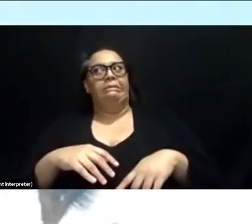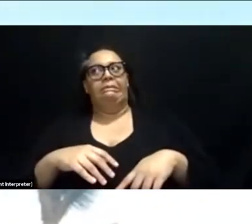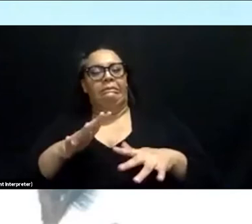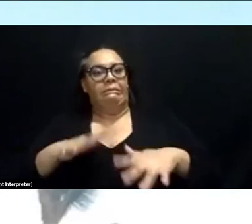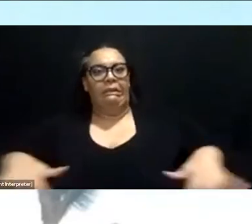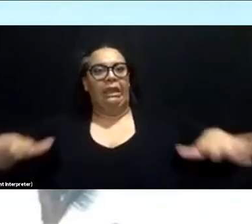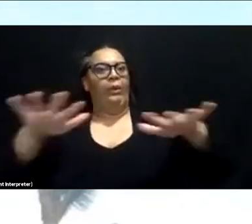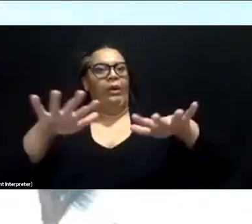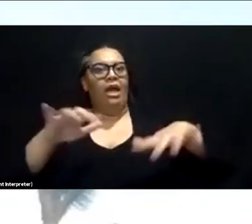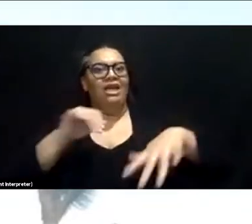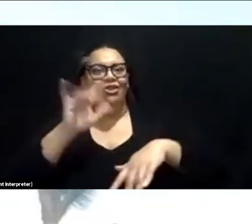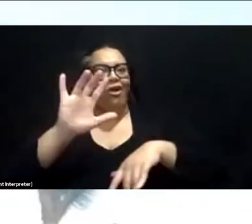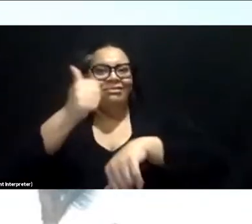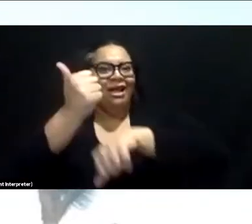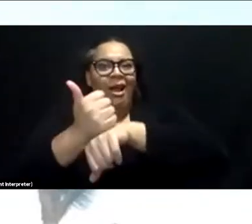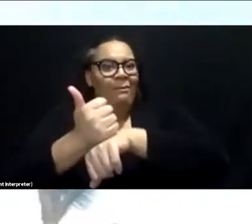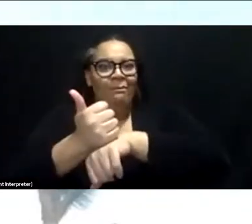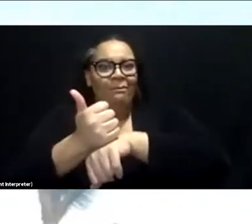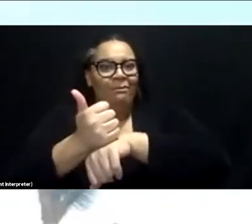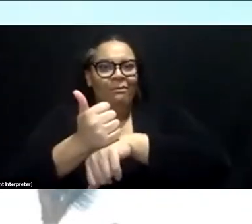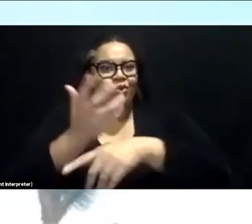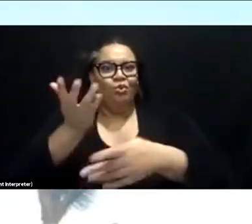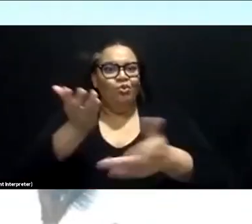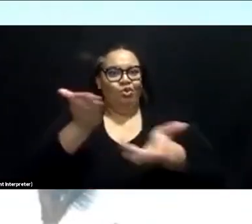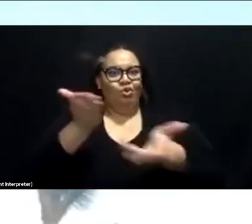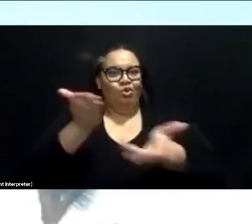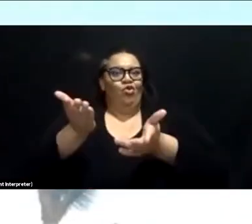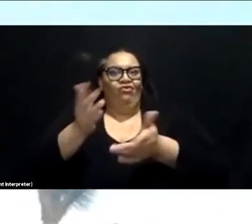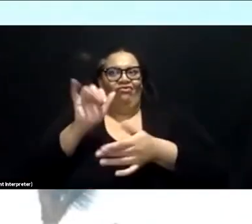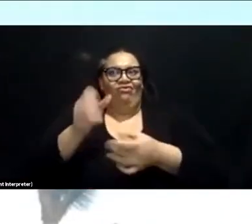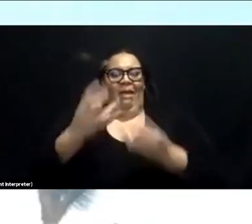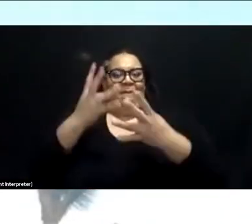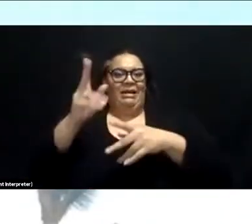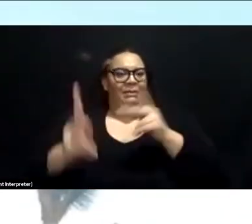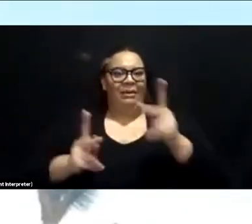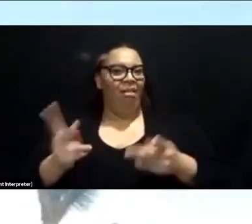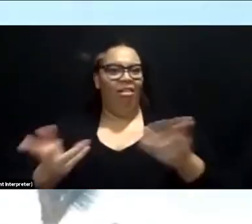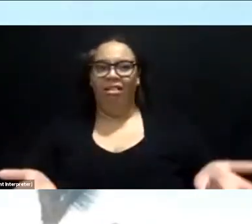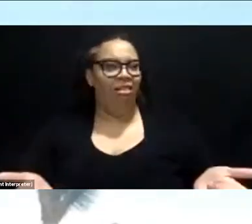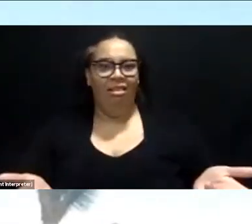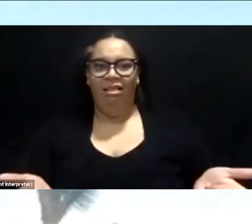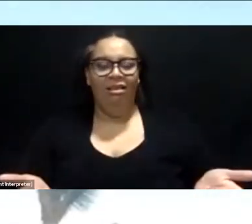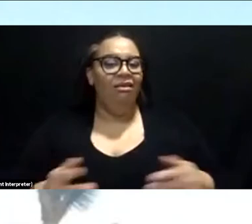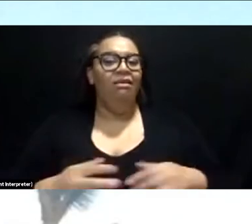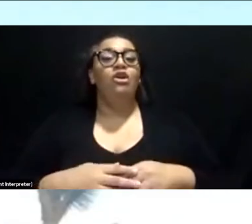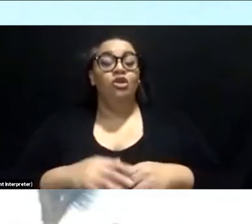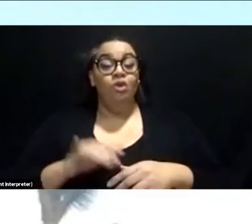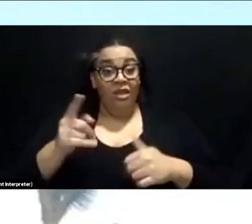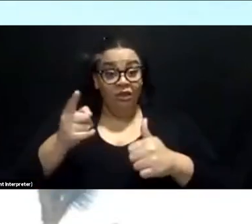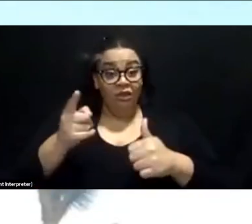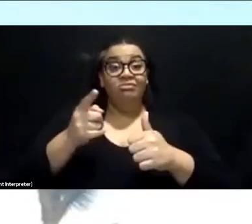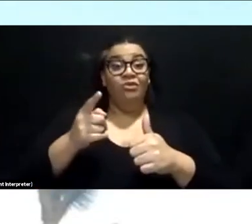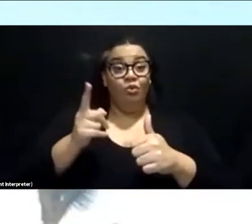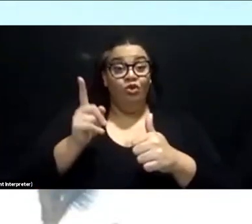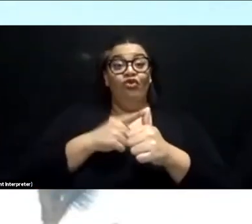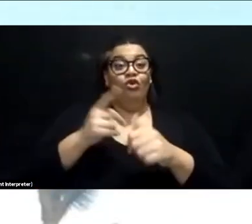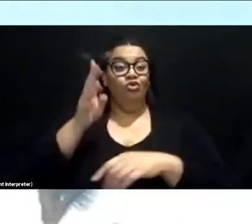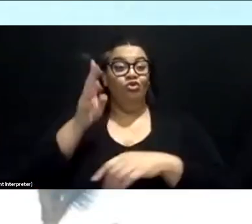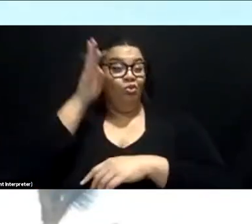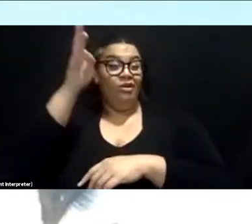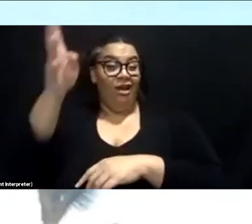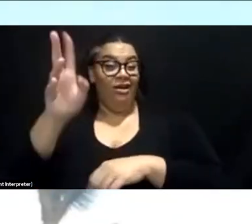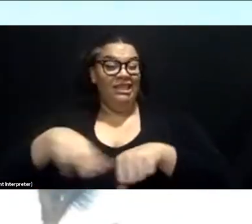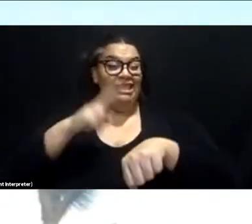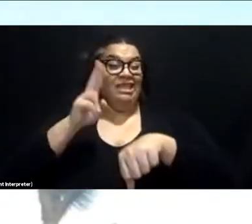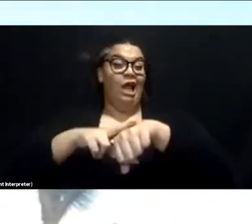set up to accommodate the demand. Um, so this park was first created as a national monument in 1936.